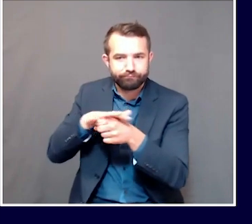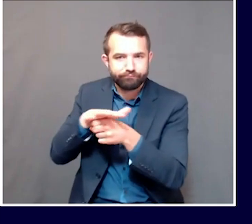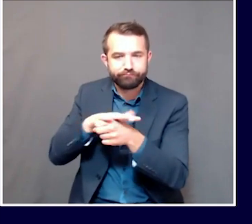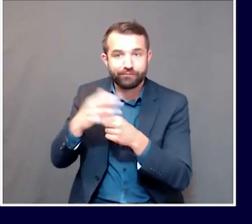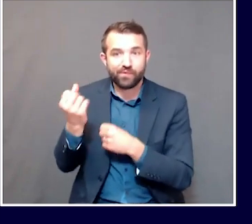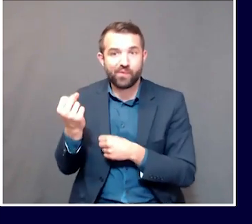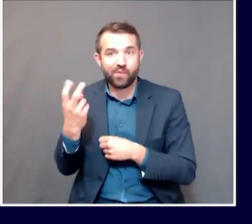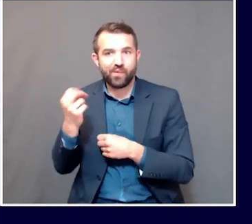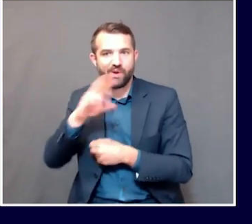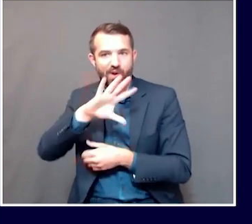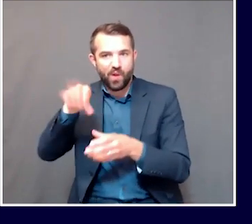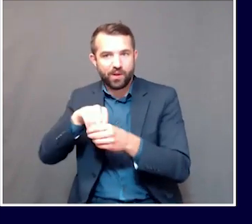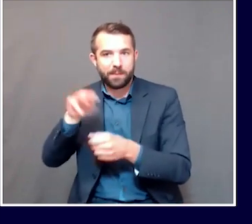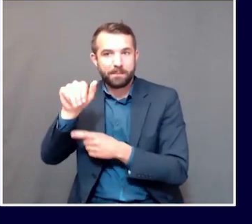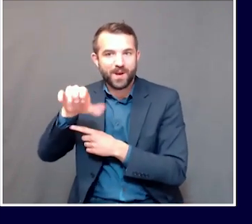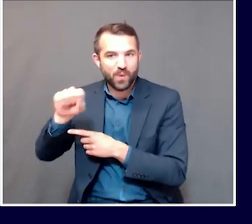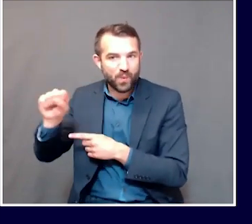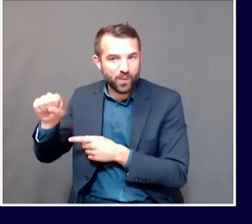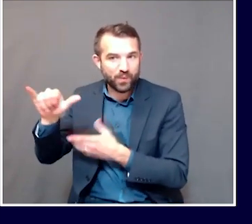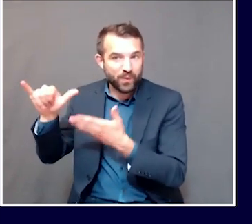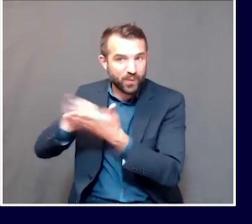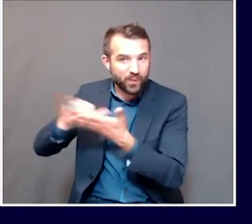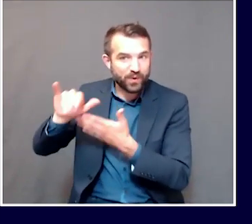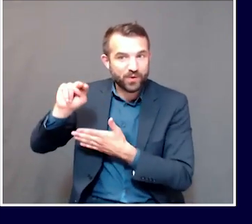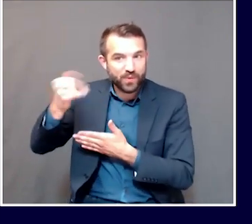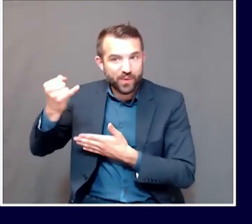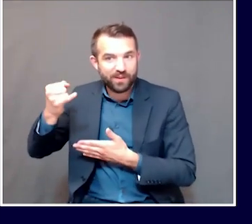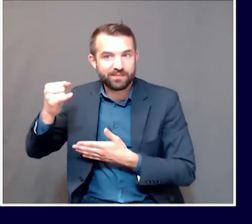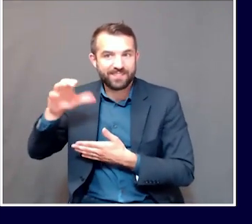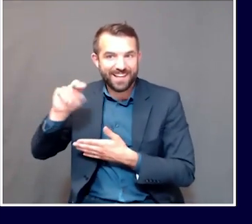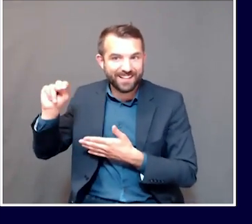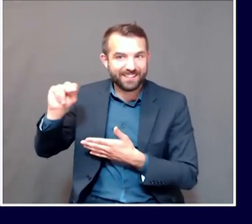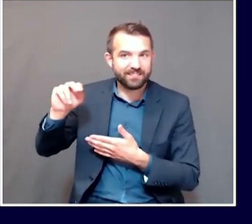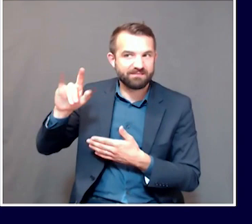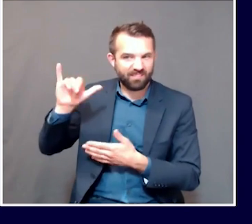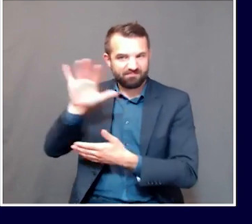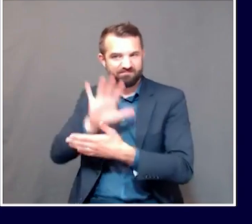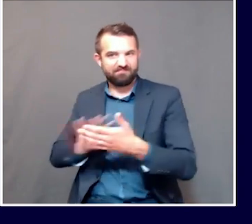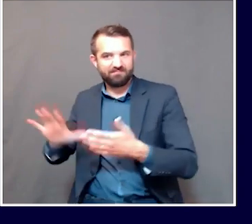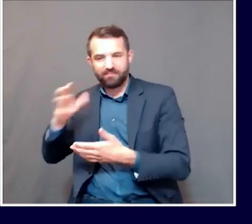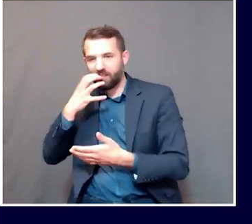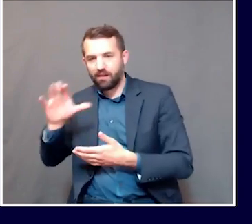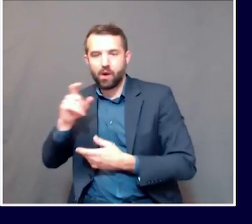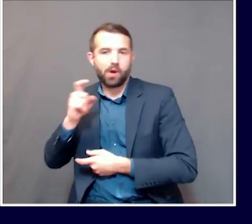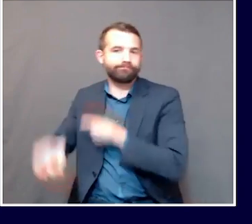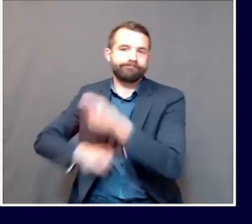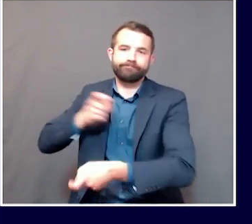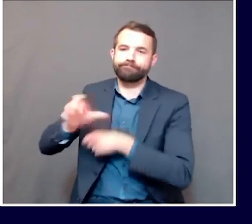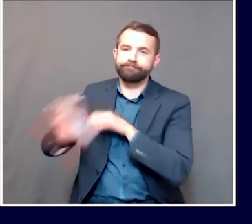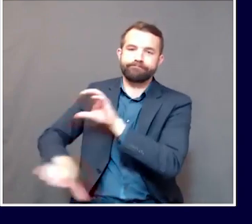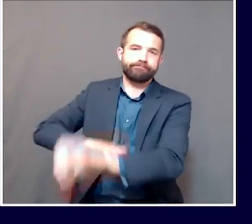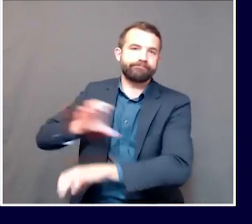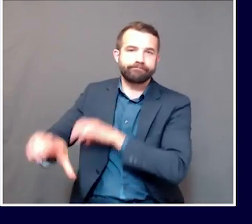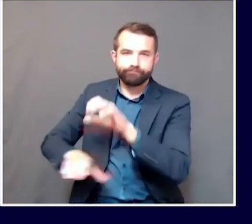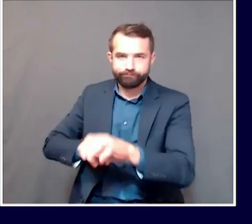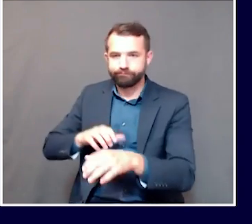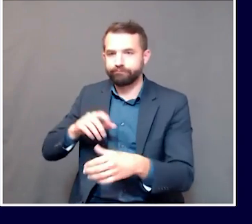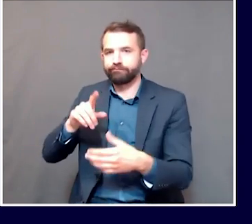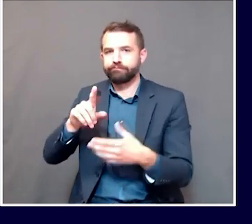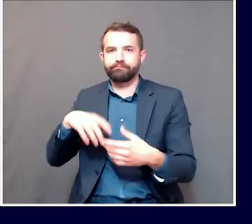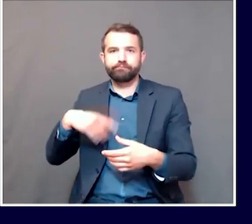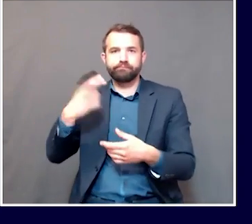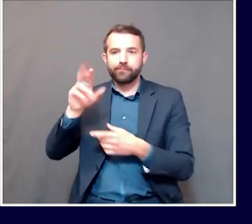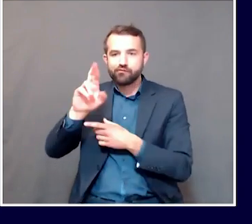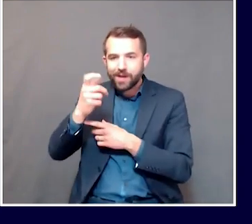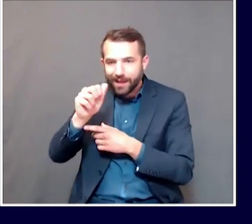and New York and New Jersey in distributing the reagents and the test materials several weeks